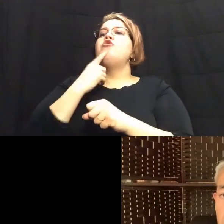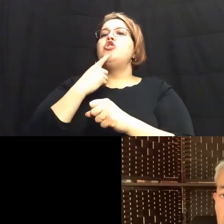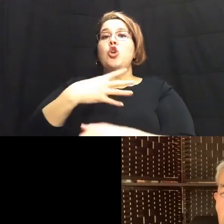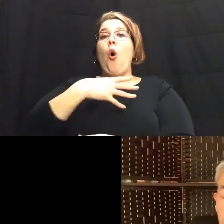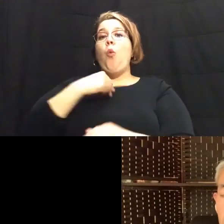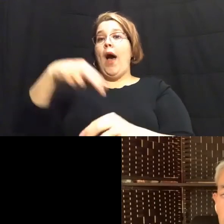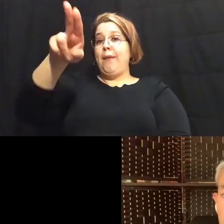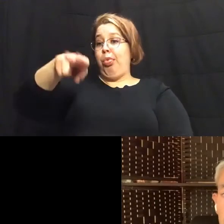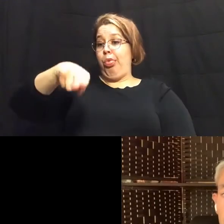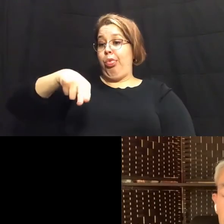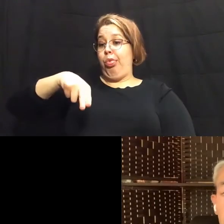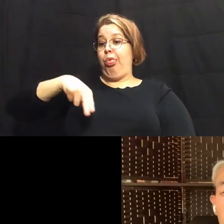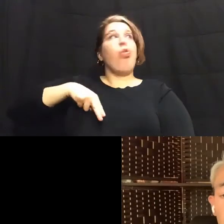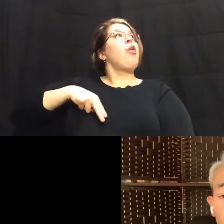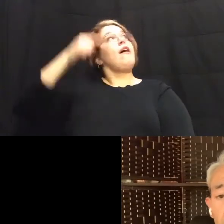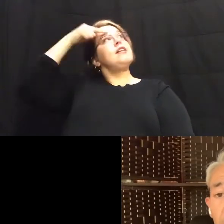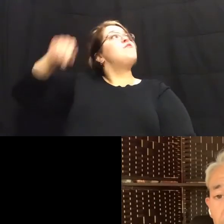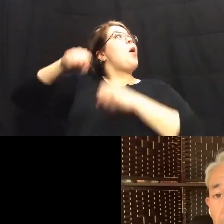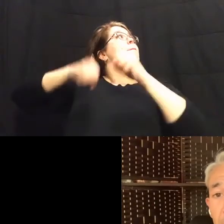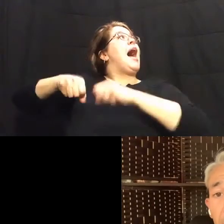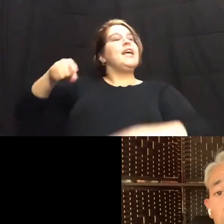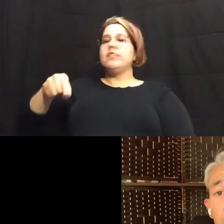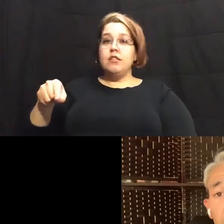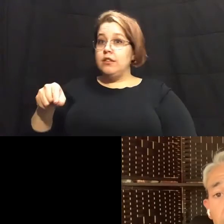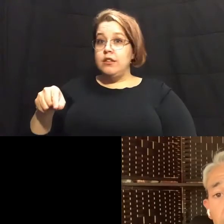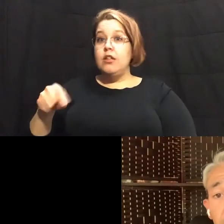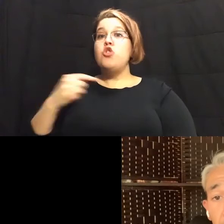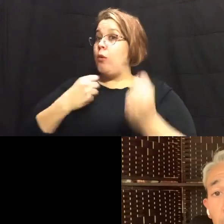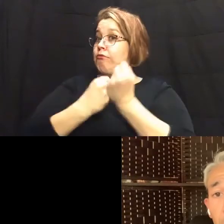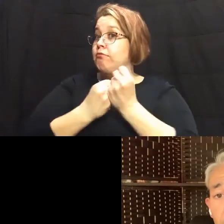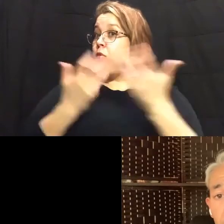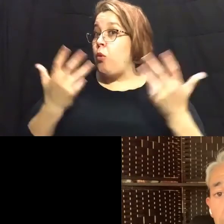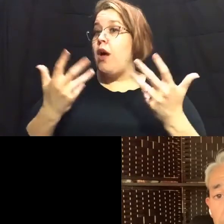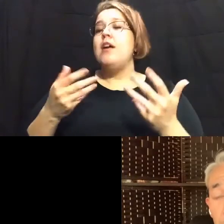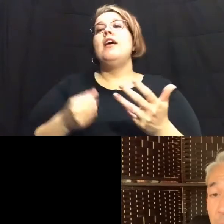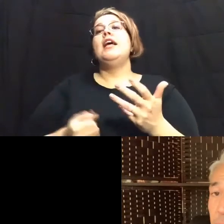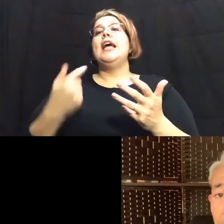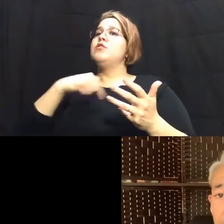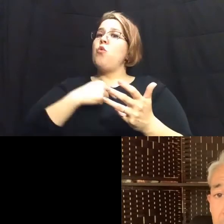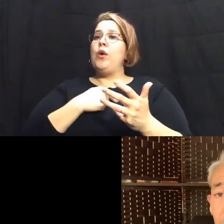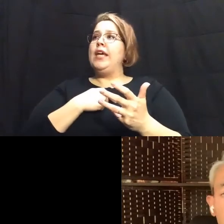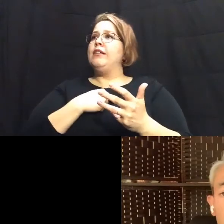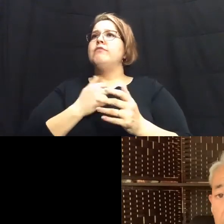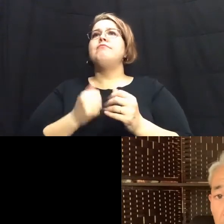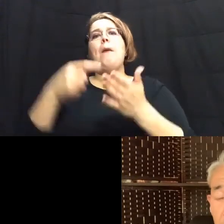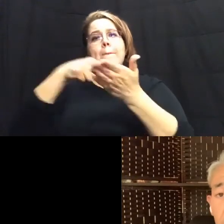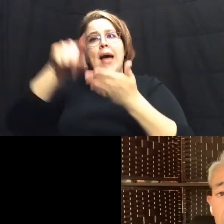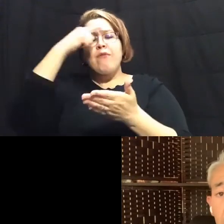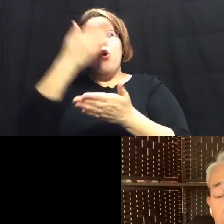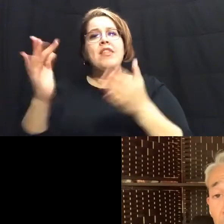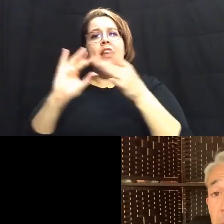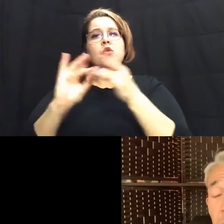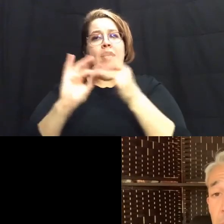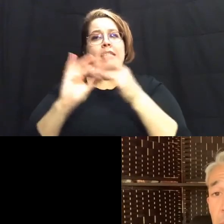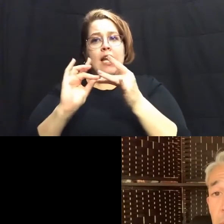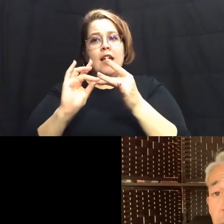a road and say that you've built a bike lane so what i've advocated for is to put our money where our mouth is we have plans and we have had a lot of talk our